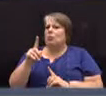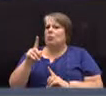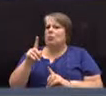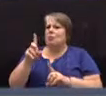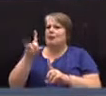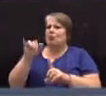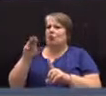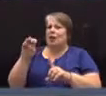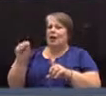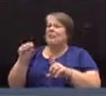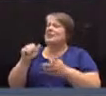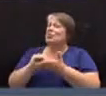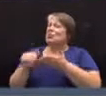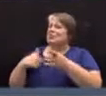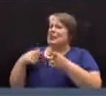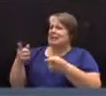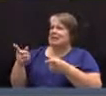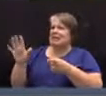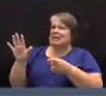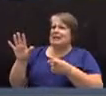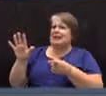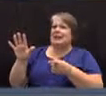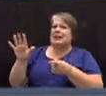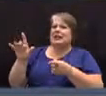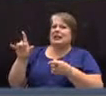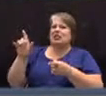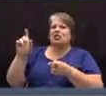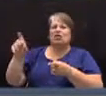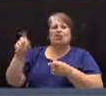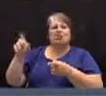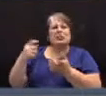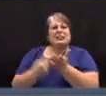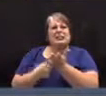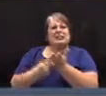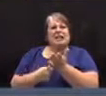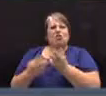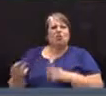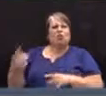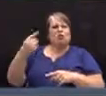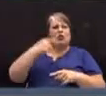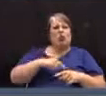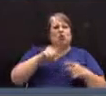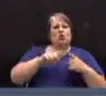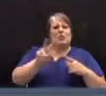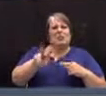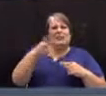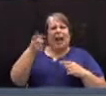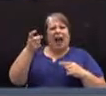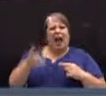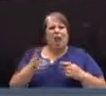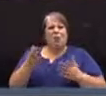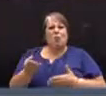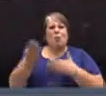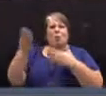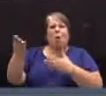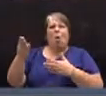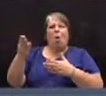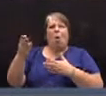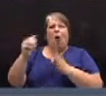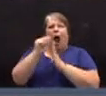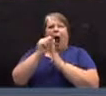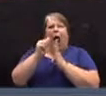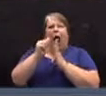Pardon me, Mr. Moreland. Should not the discussion return to the second half of the proposed amendment